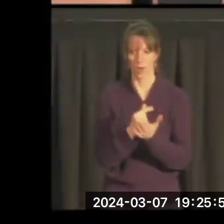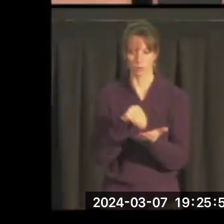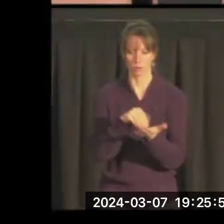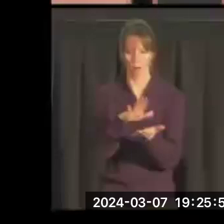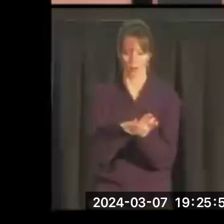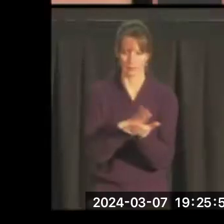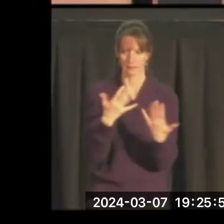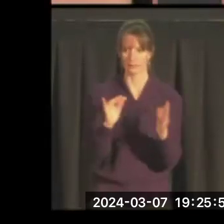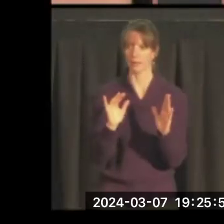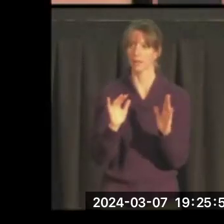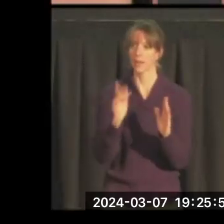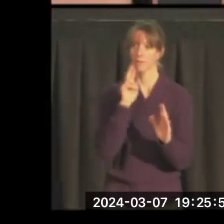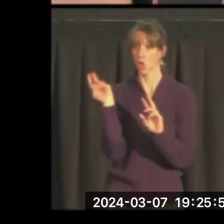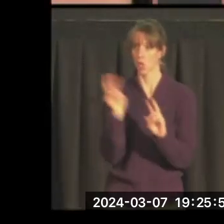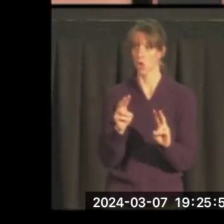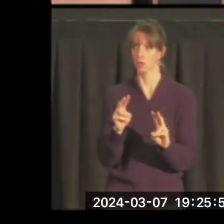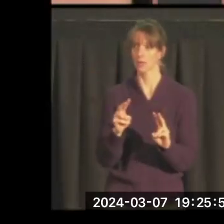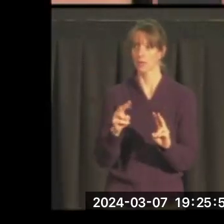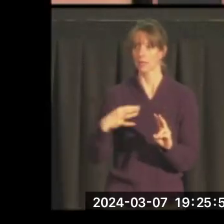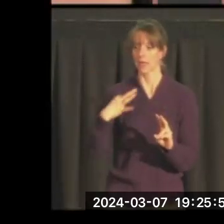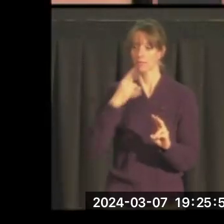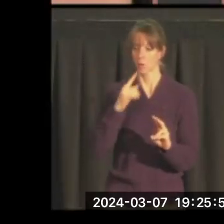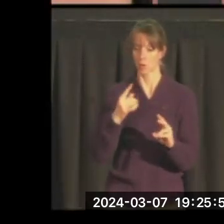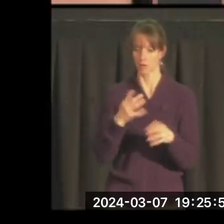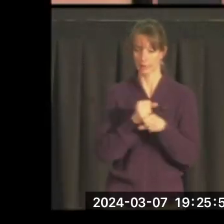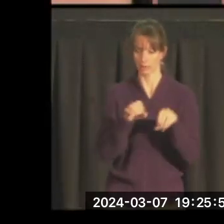And if you look, you'll see candidates for degrees.